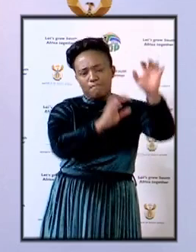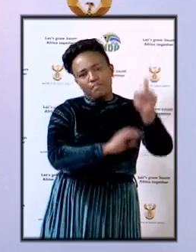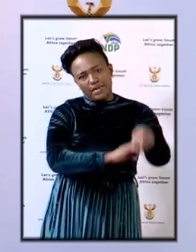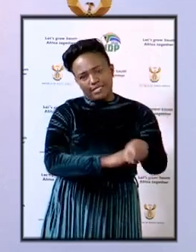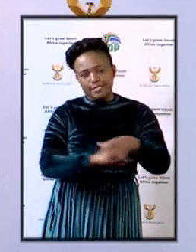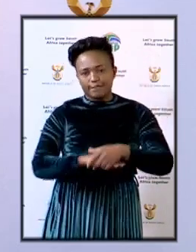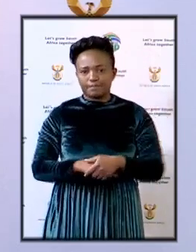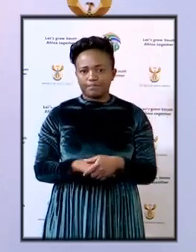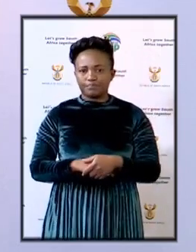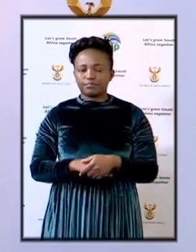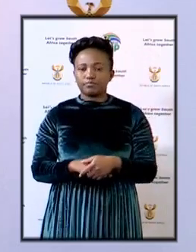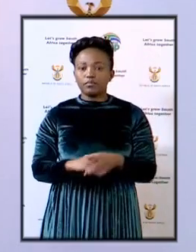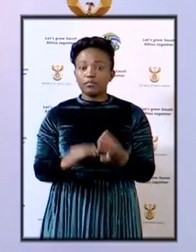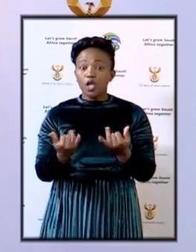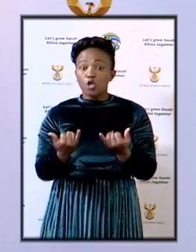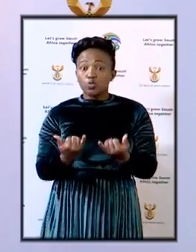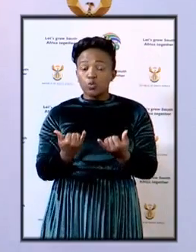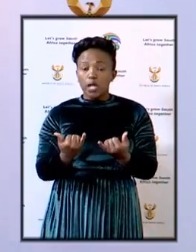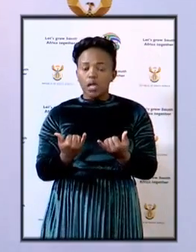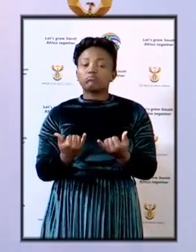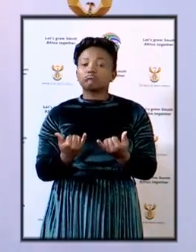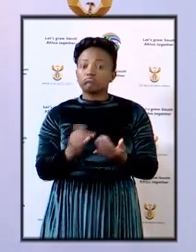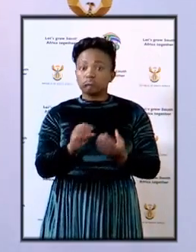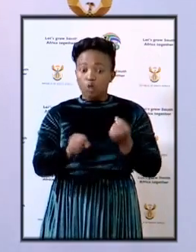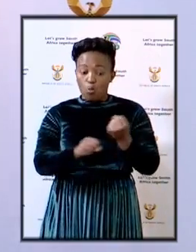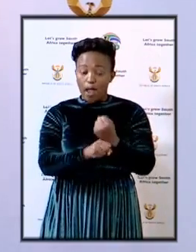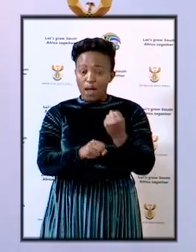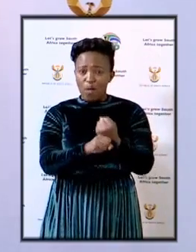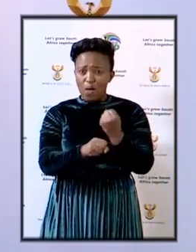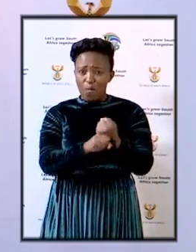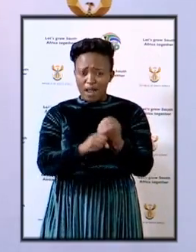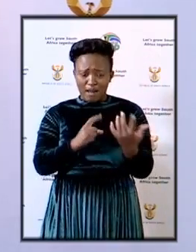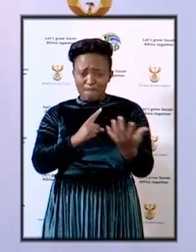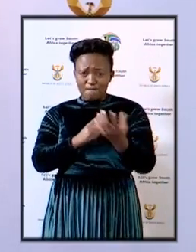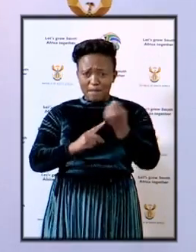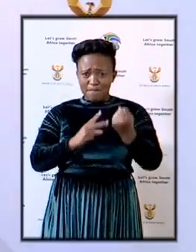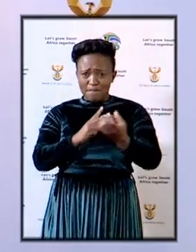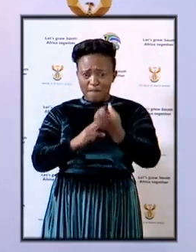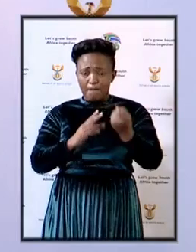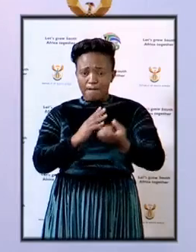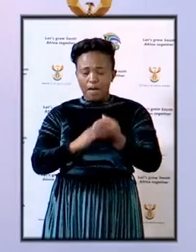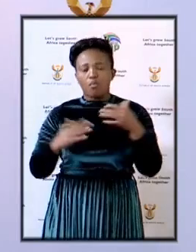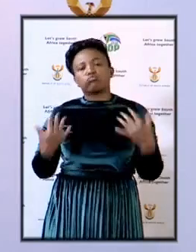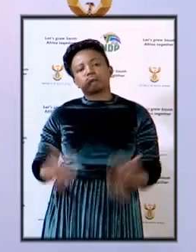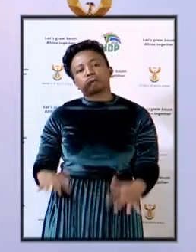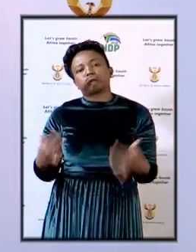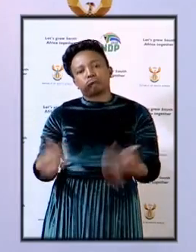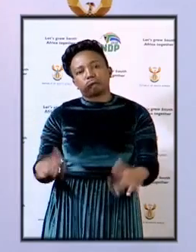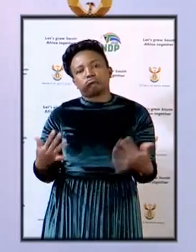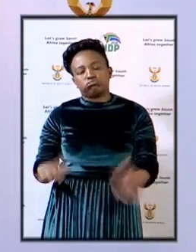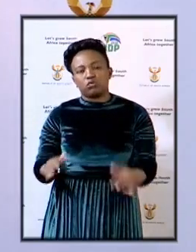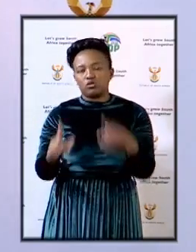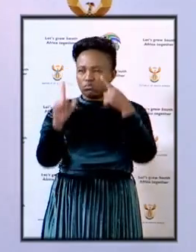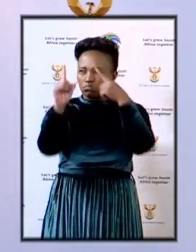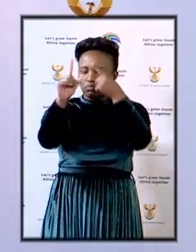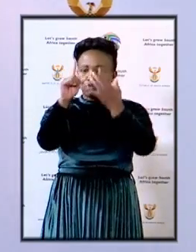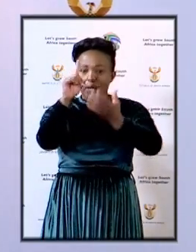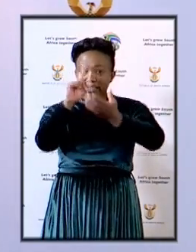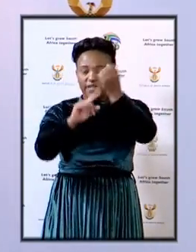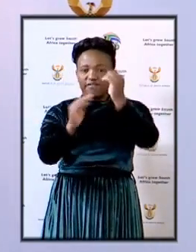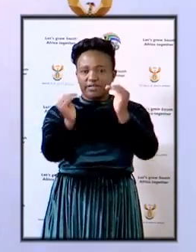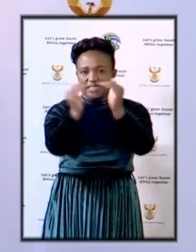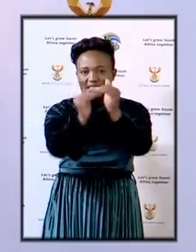regard, today's operations and developments marks a key milestone in achieving that objective.